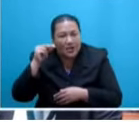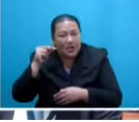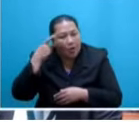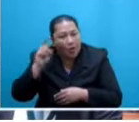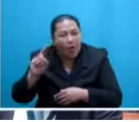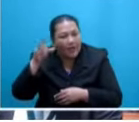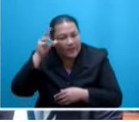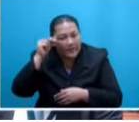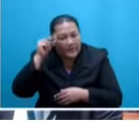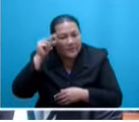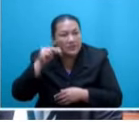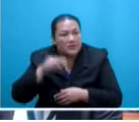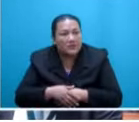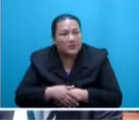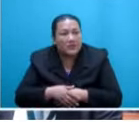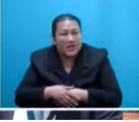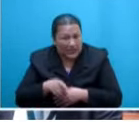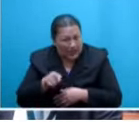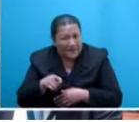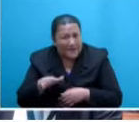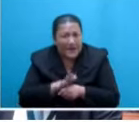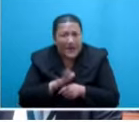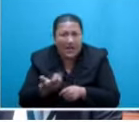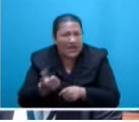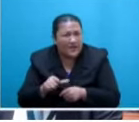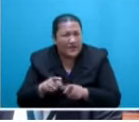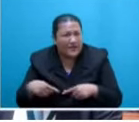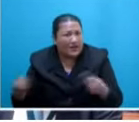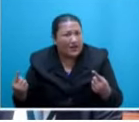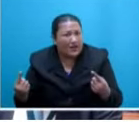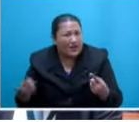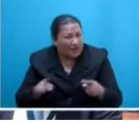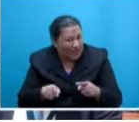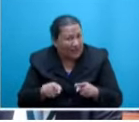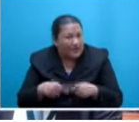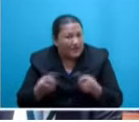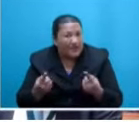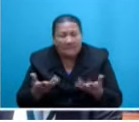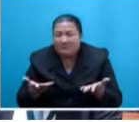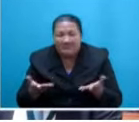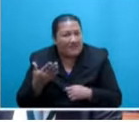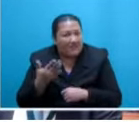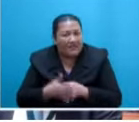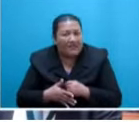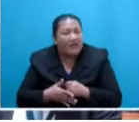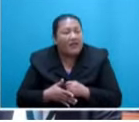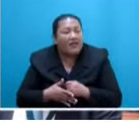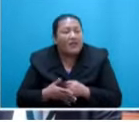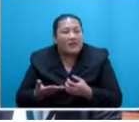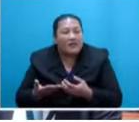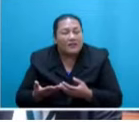any difference. Different ethnic groups in Fiji that we are all Fijians.